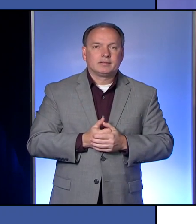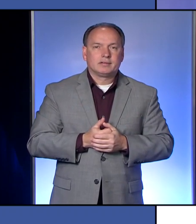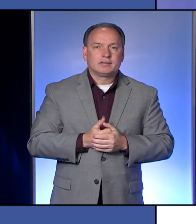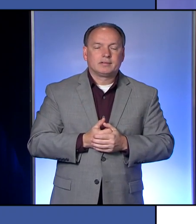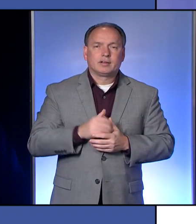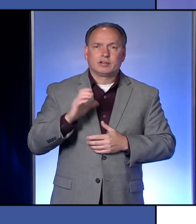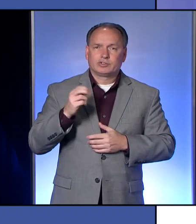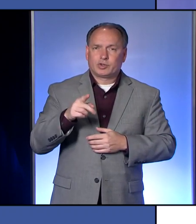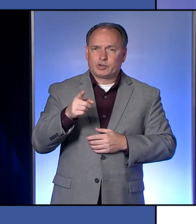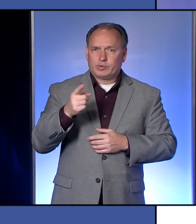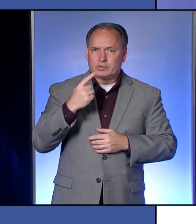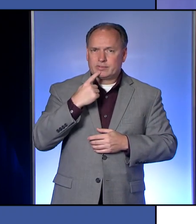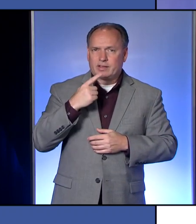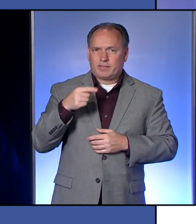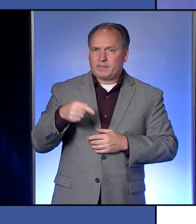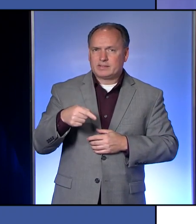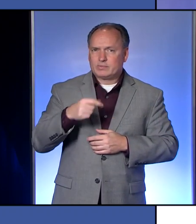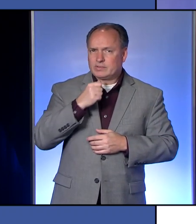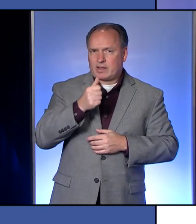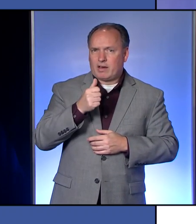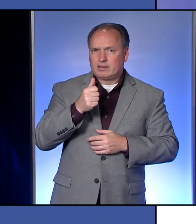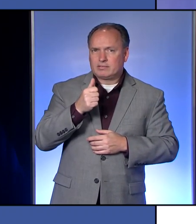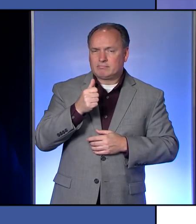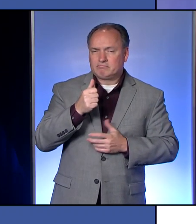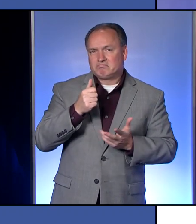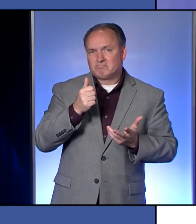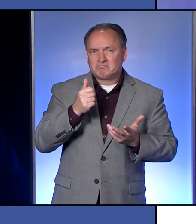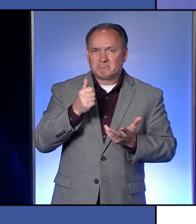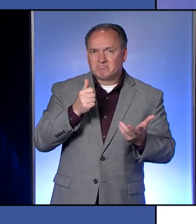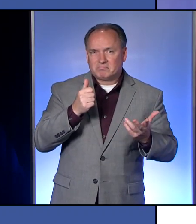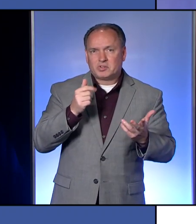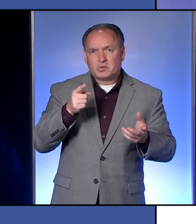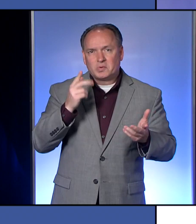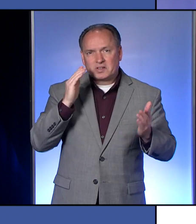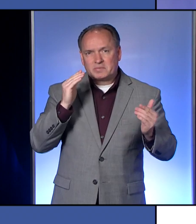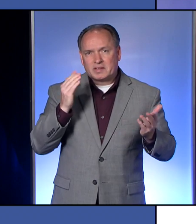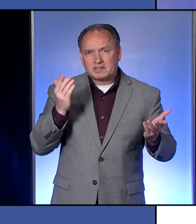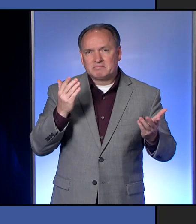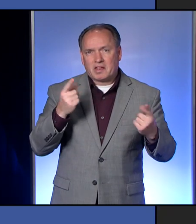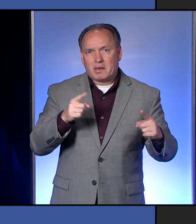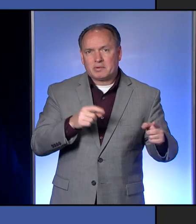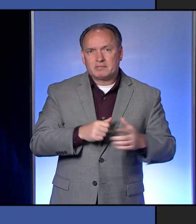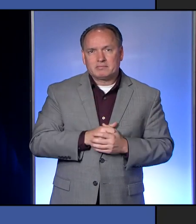And Char, did you say this was not unexpected, that you expected this, in other words?